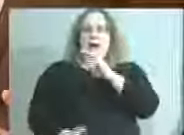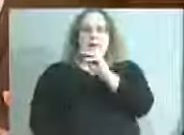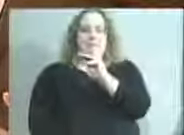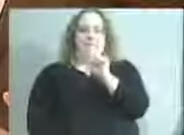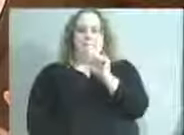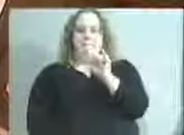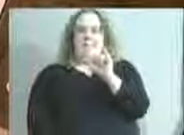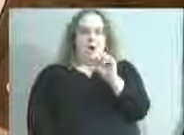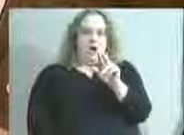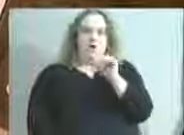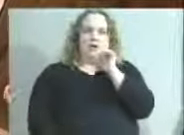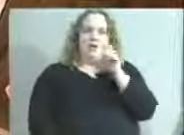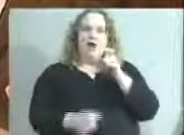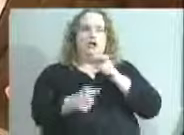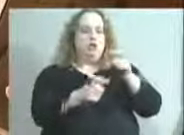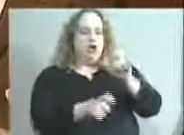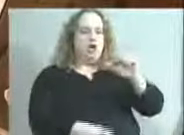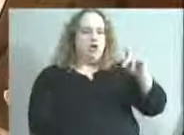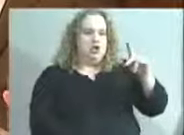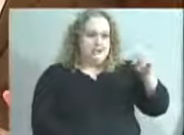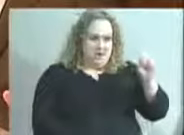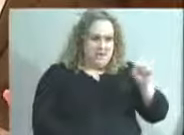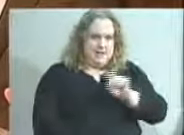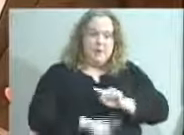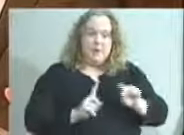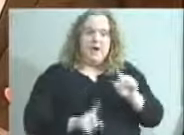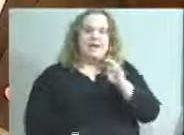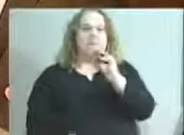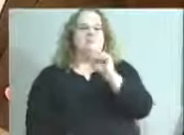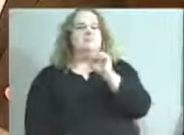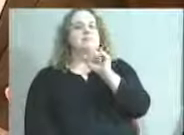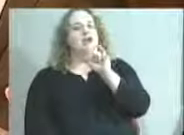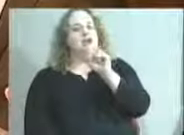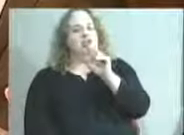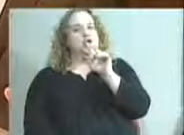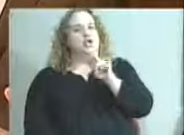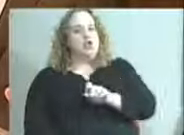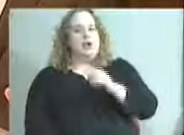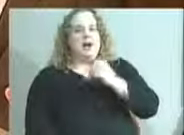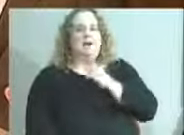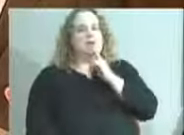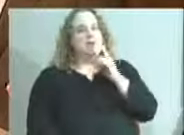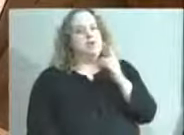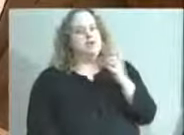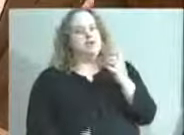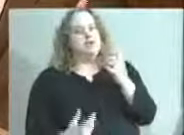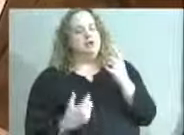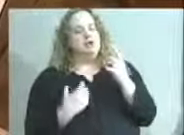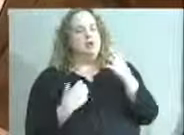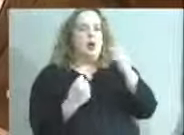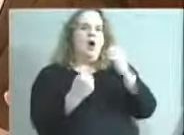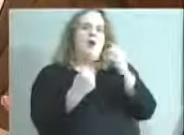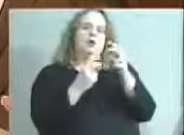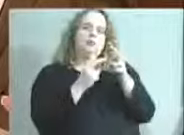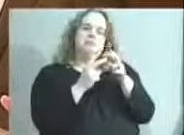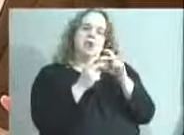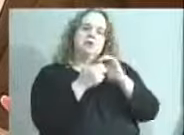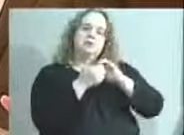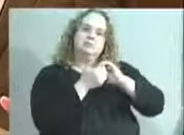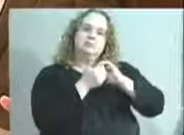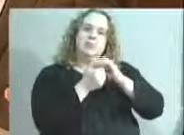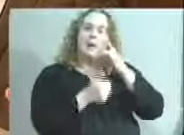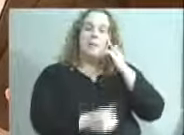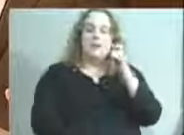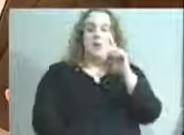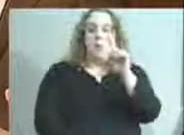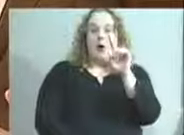JCPS. But, I believe whomever the mayor is should have a super strong partnership with JCPS because these 100,000 kids